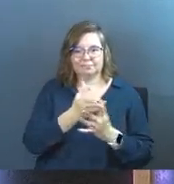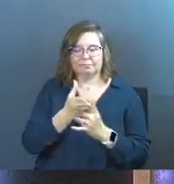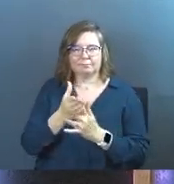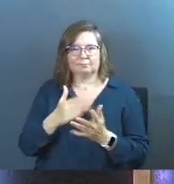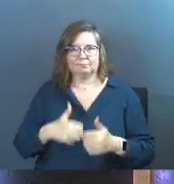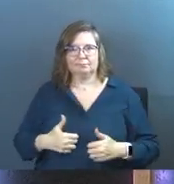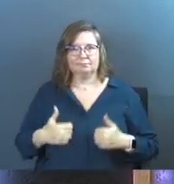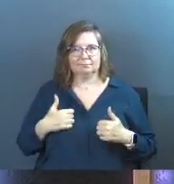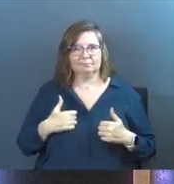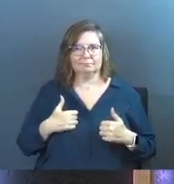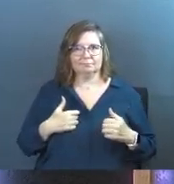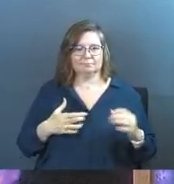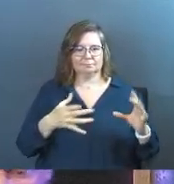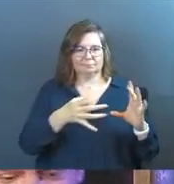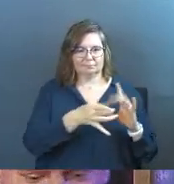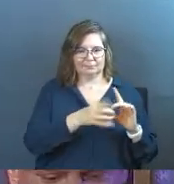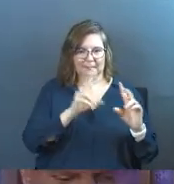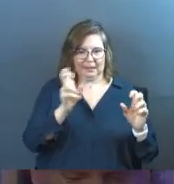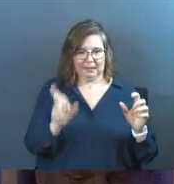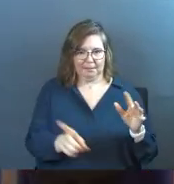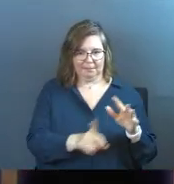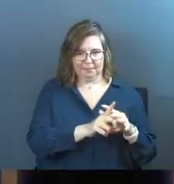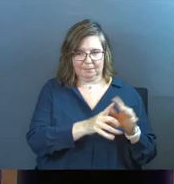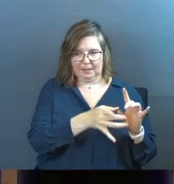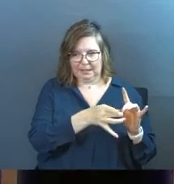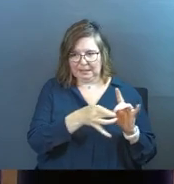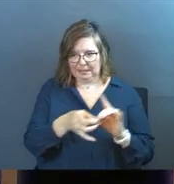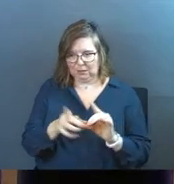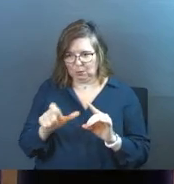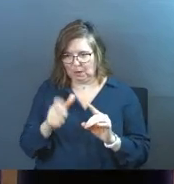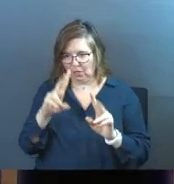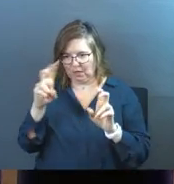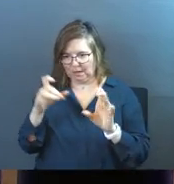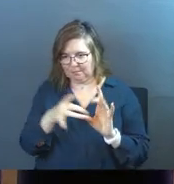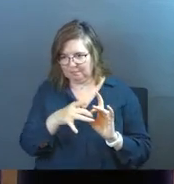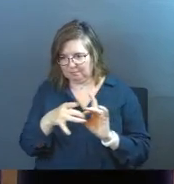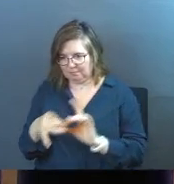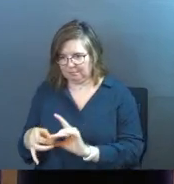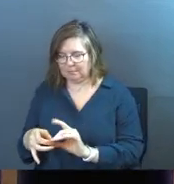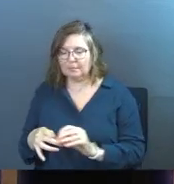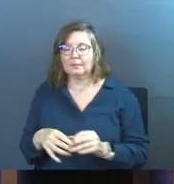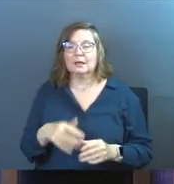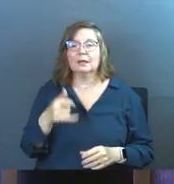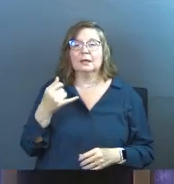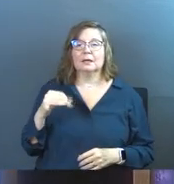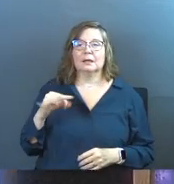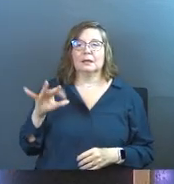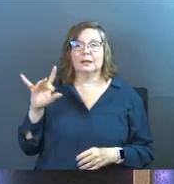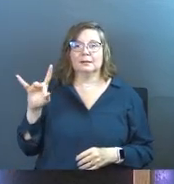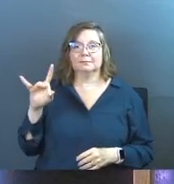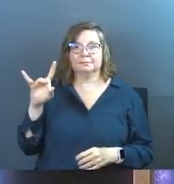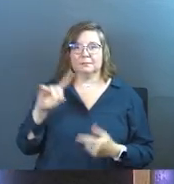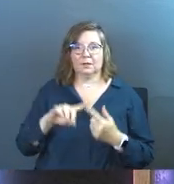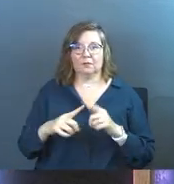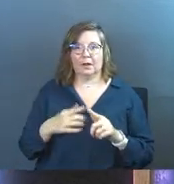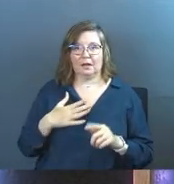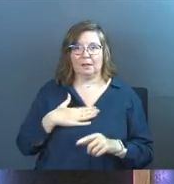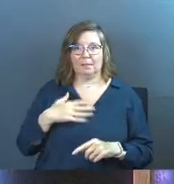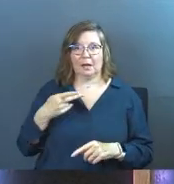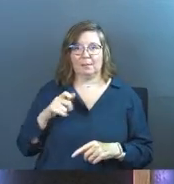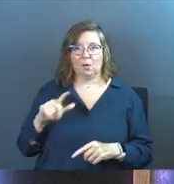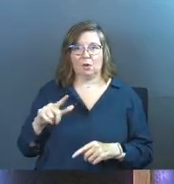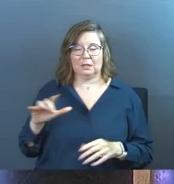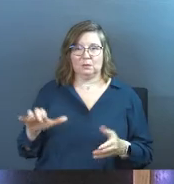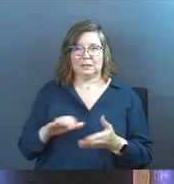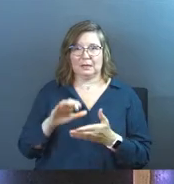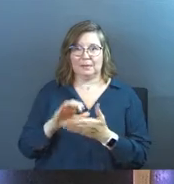my life spiritually. 1998. There's a guy, a friend of mine, Paul, he's getting